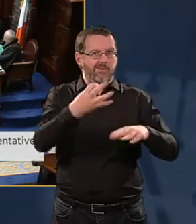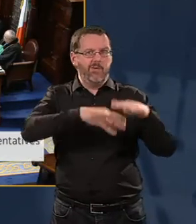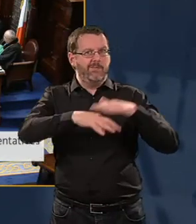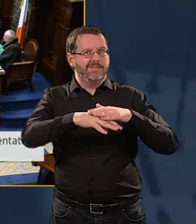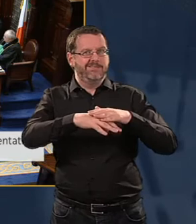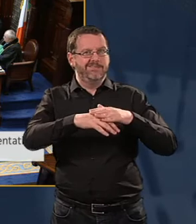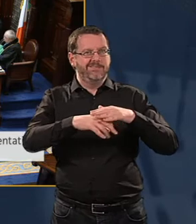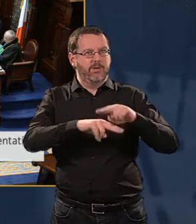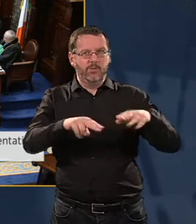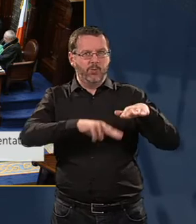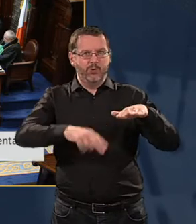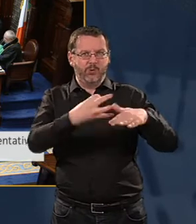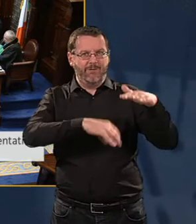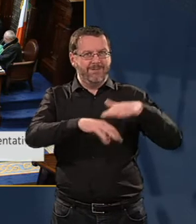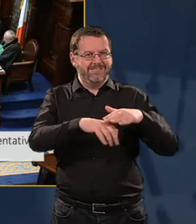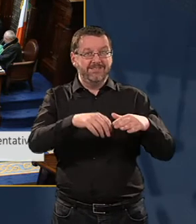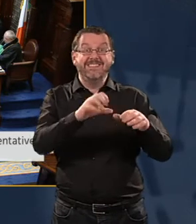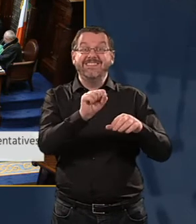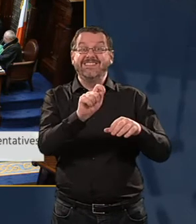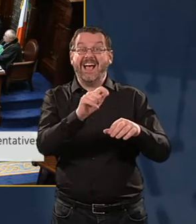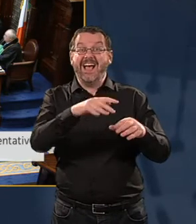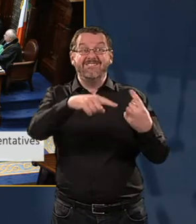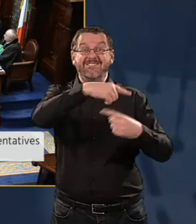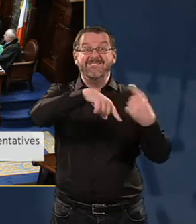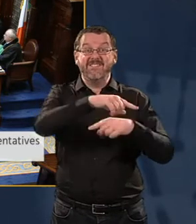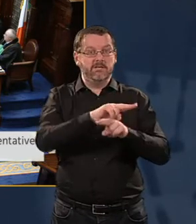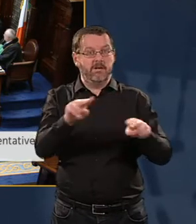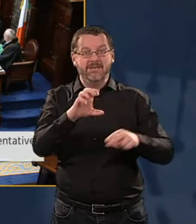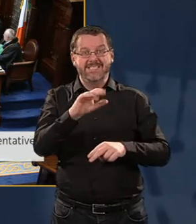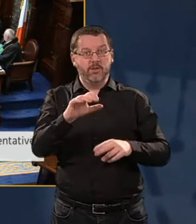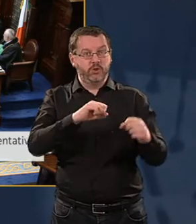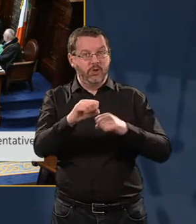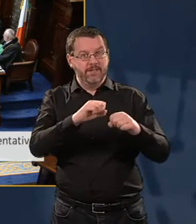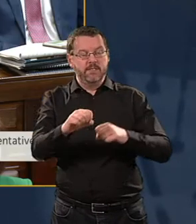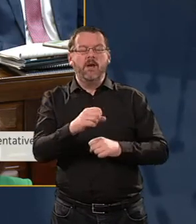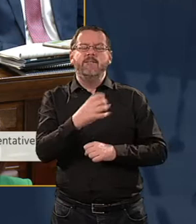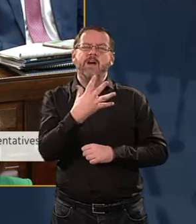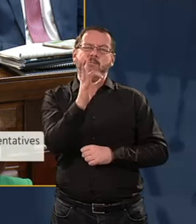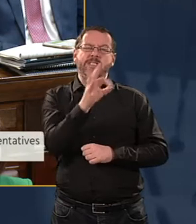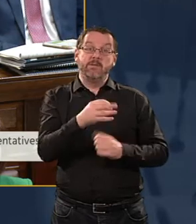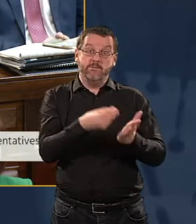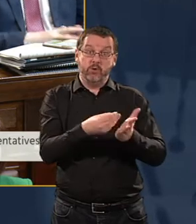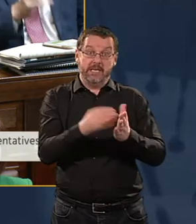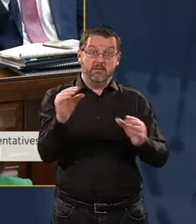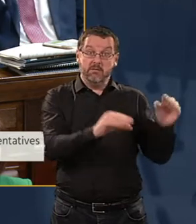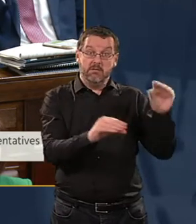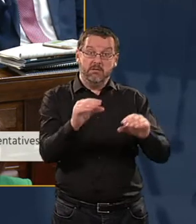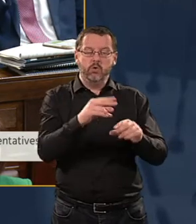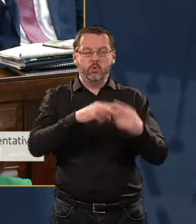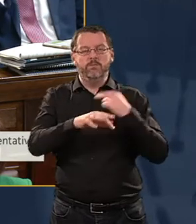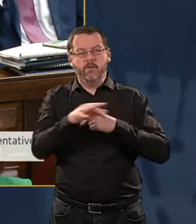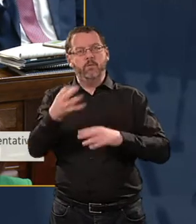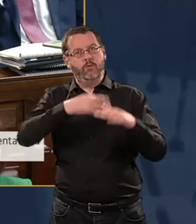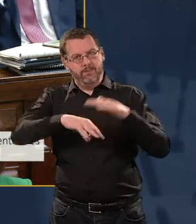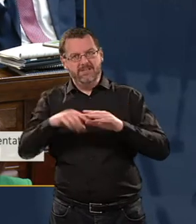public servants. About five percent of its funding comes from government agencies, and almost all that funding goes to very